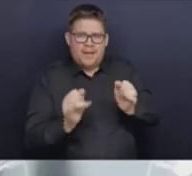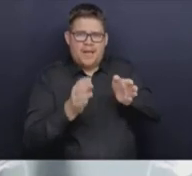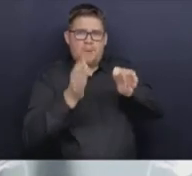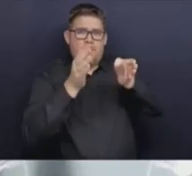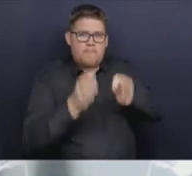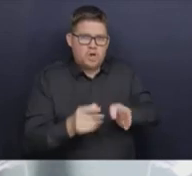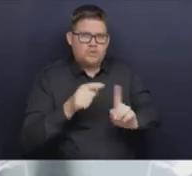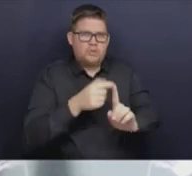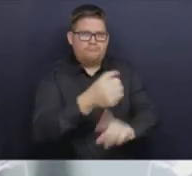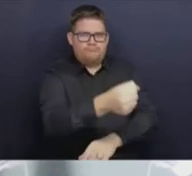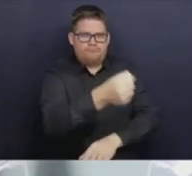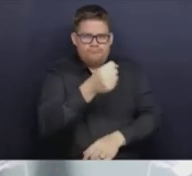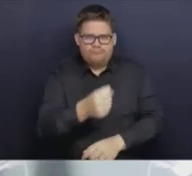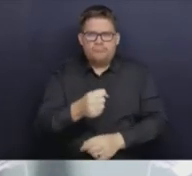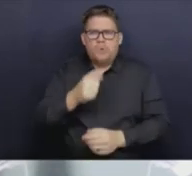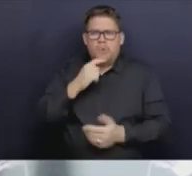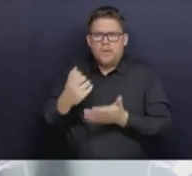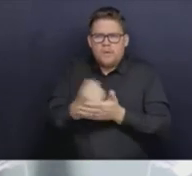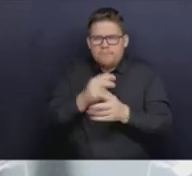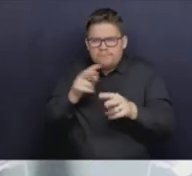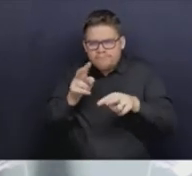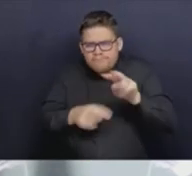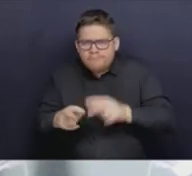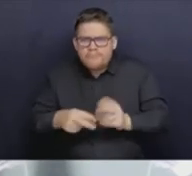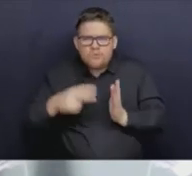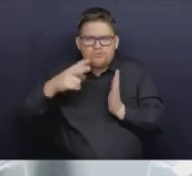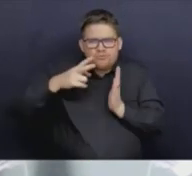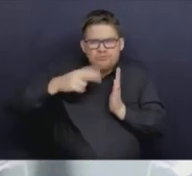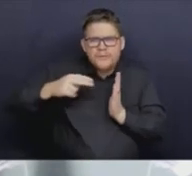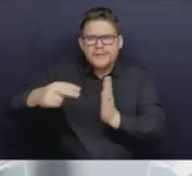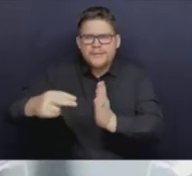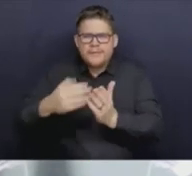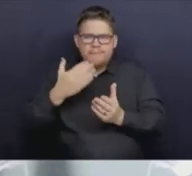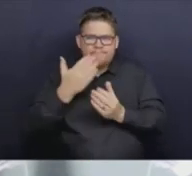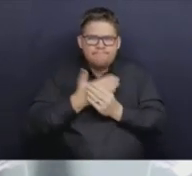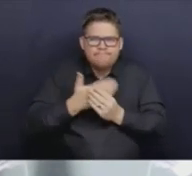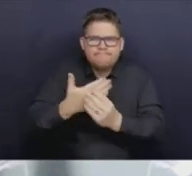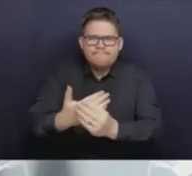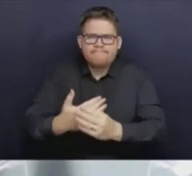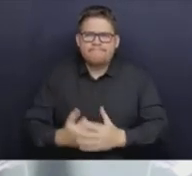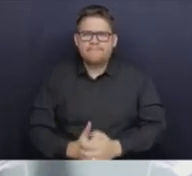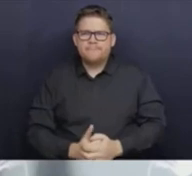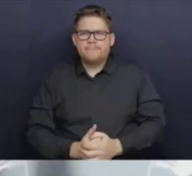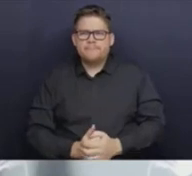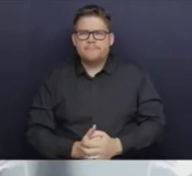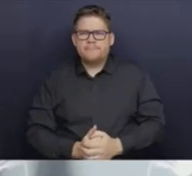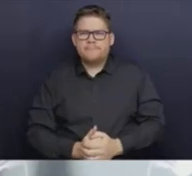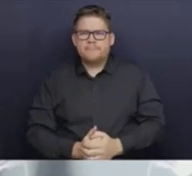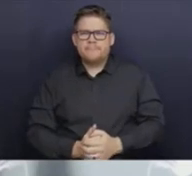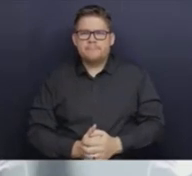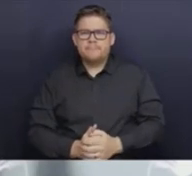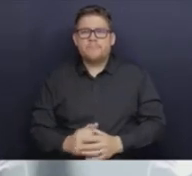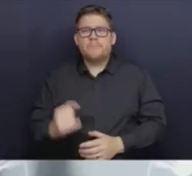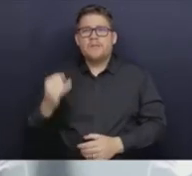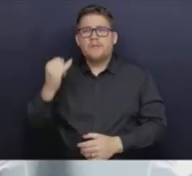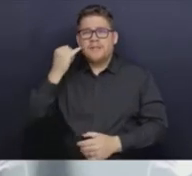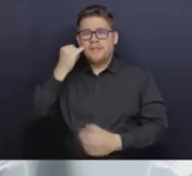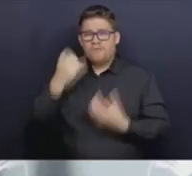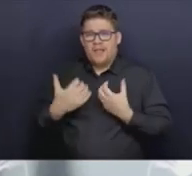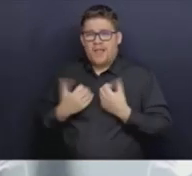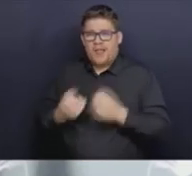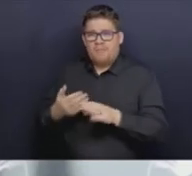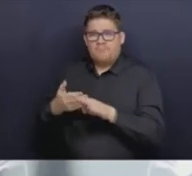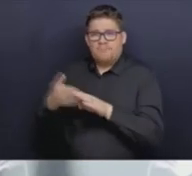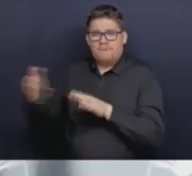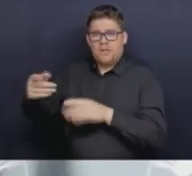of that complaint. When a health care professional has a complaint against them and it has warranted an investigation, therefore it's a